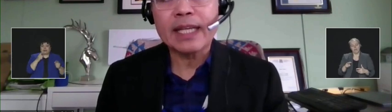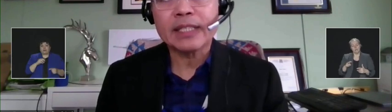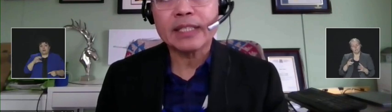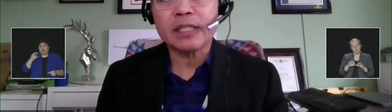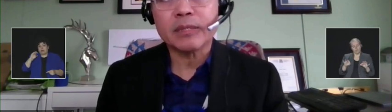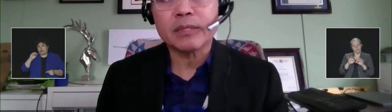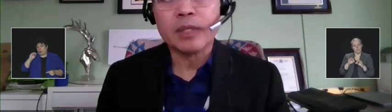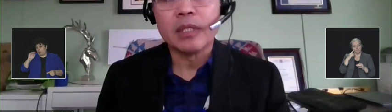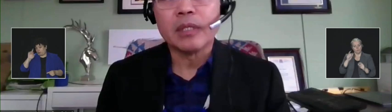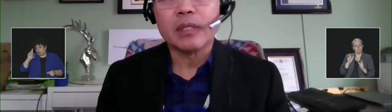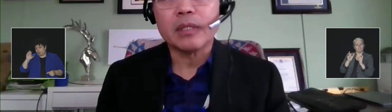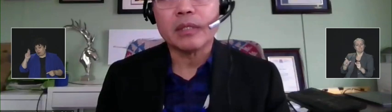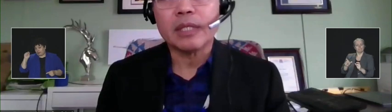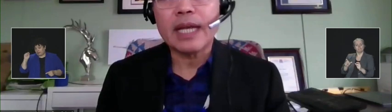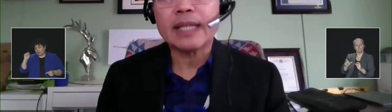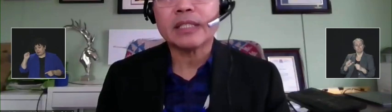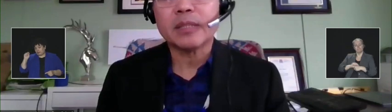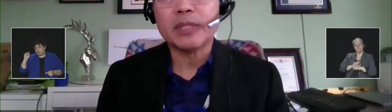hasn't